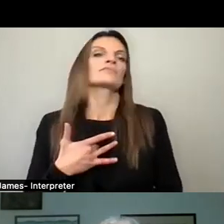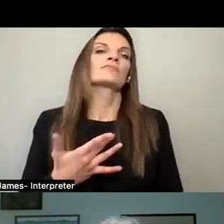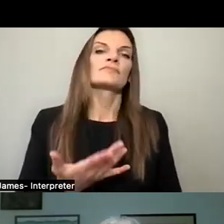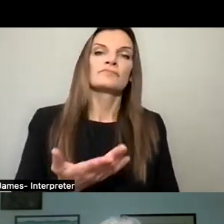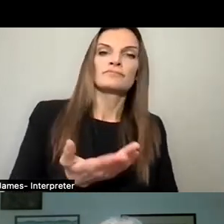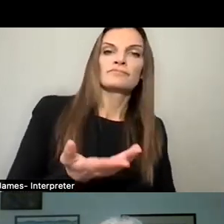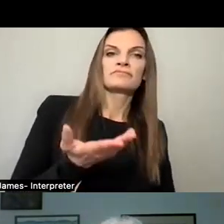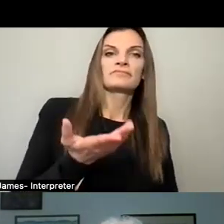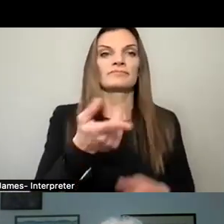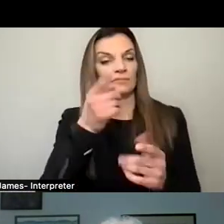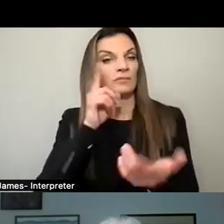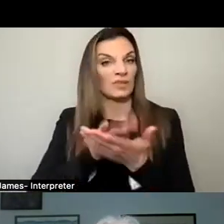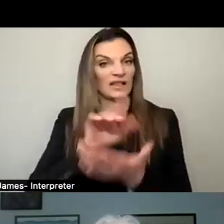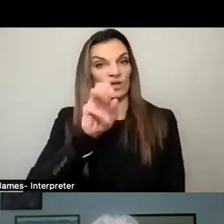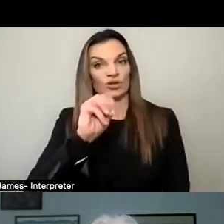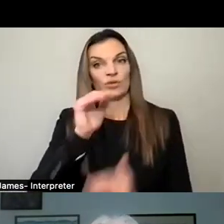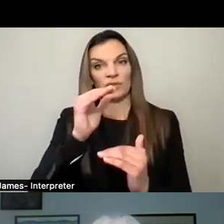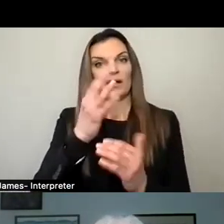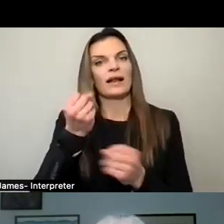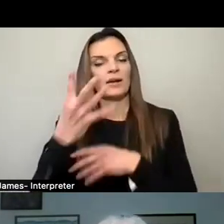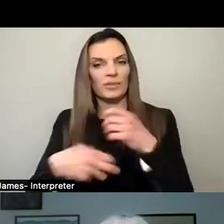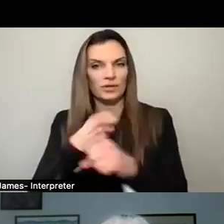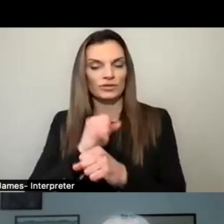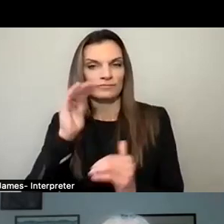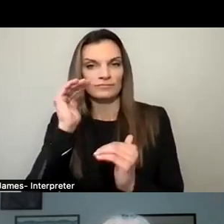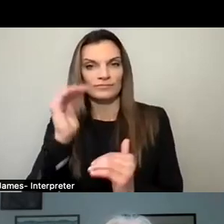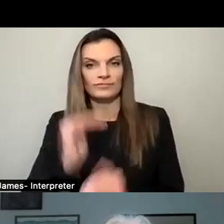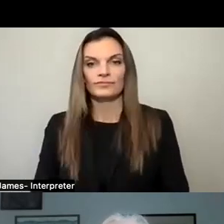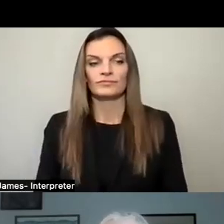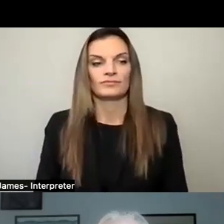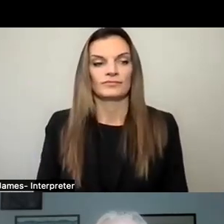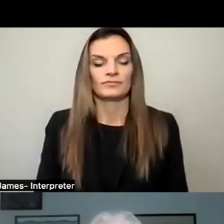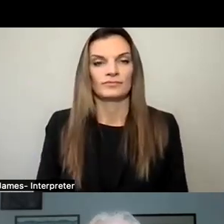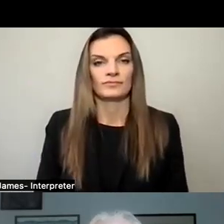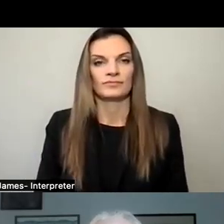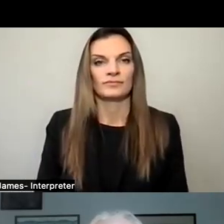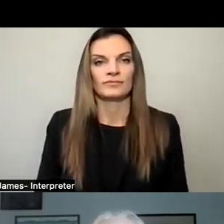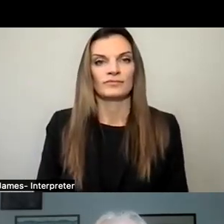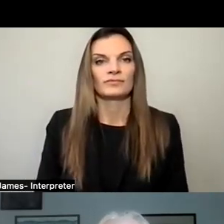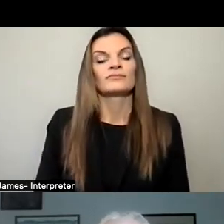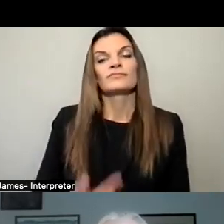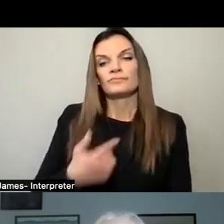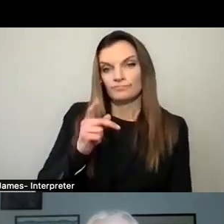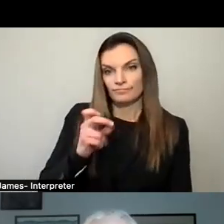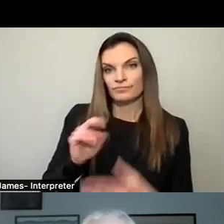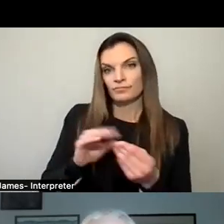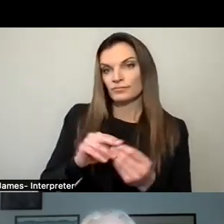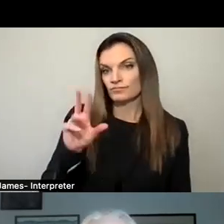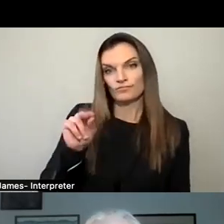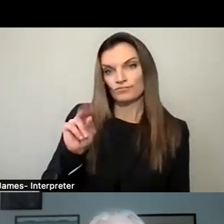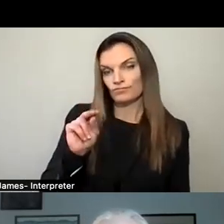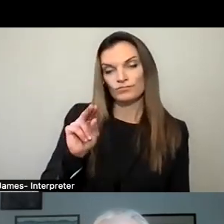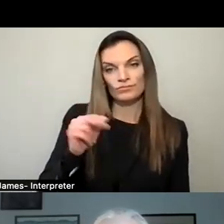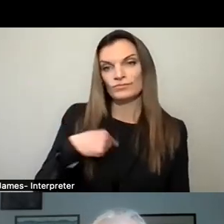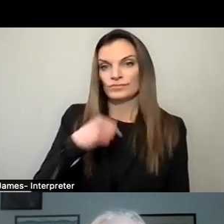so, how many years before you're to step down? No, I am not. A few decades